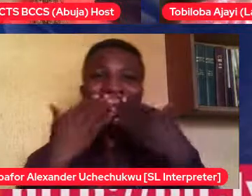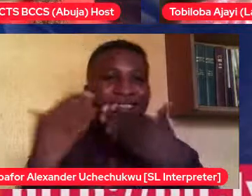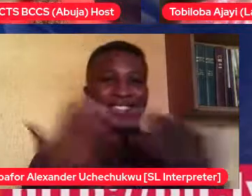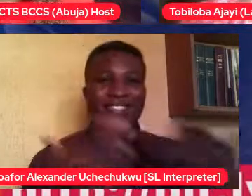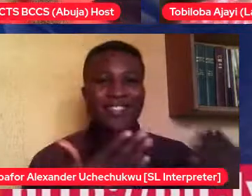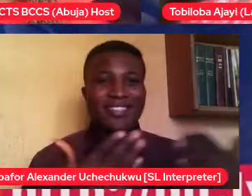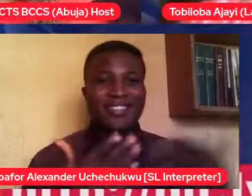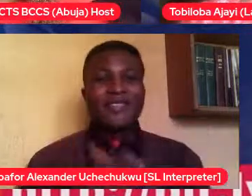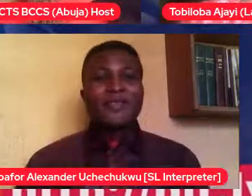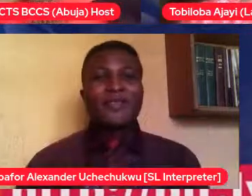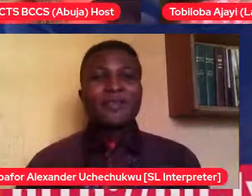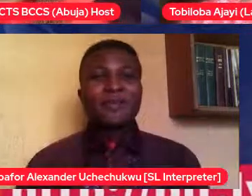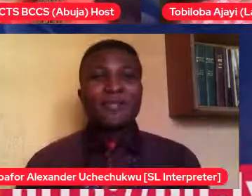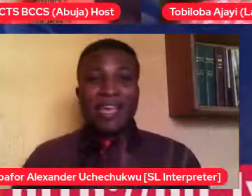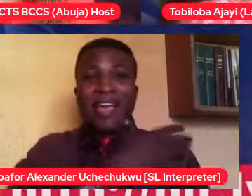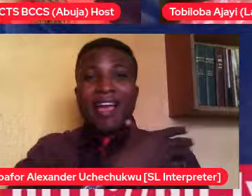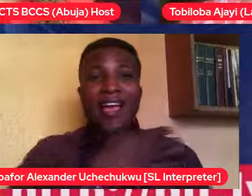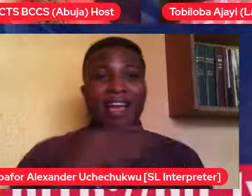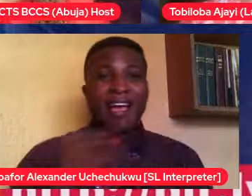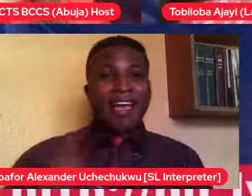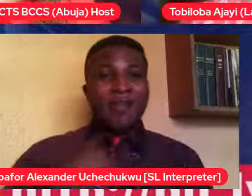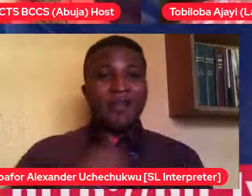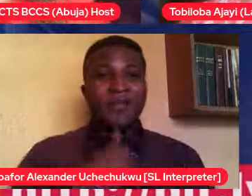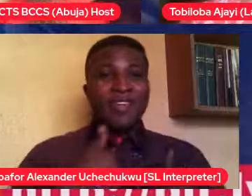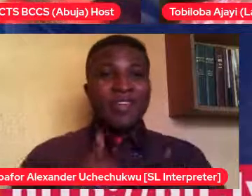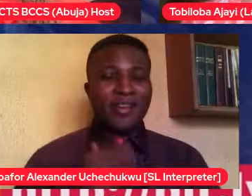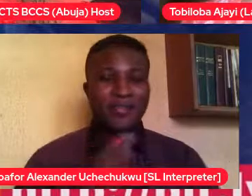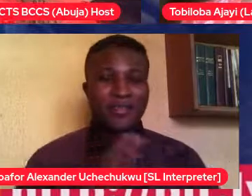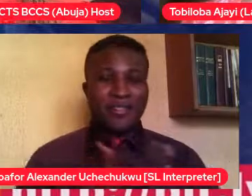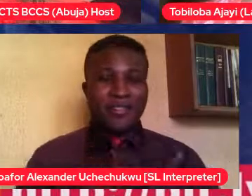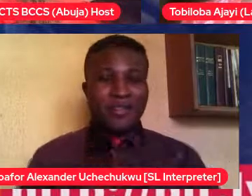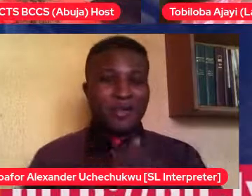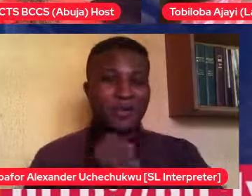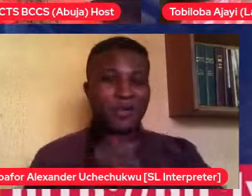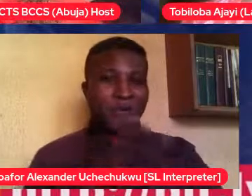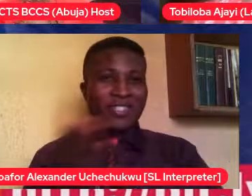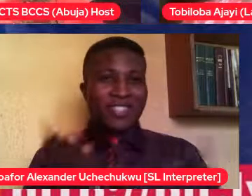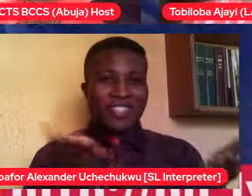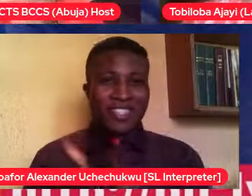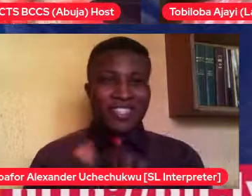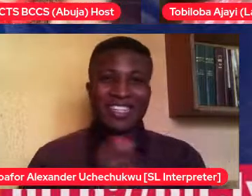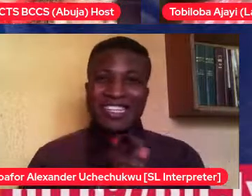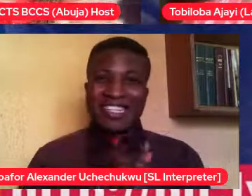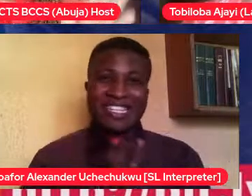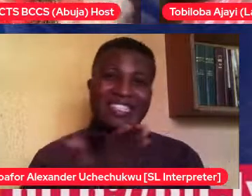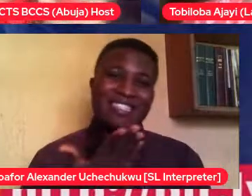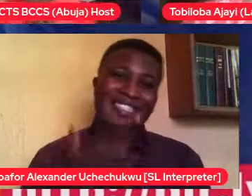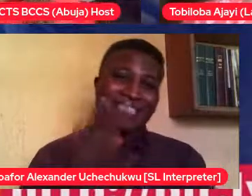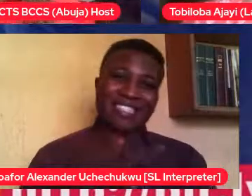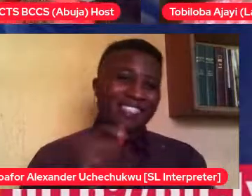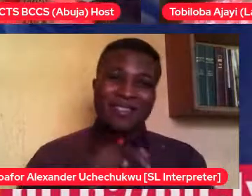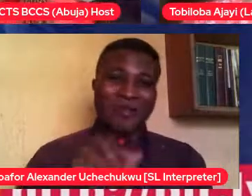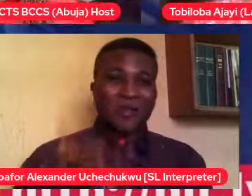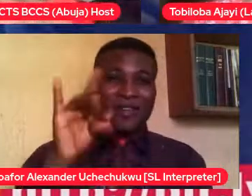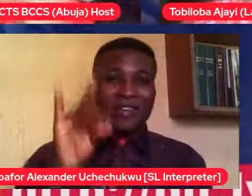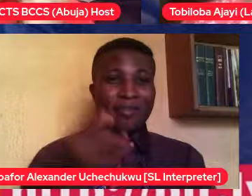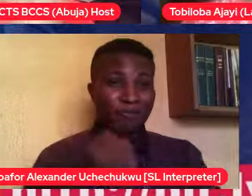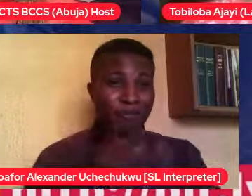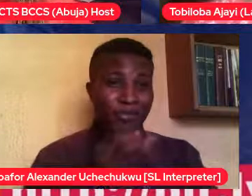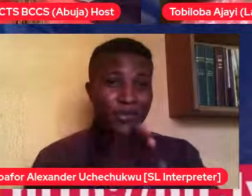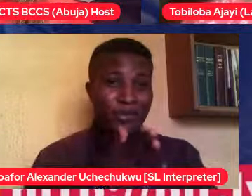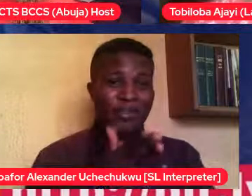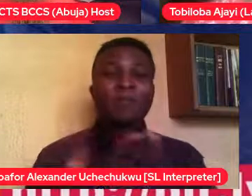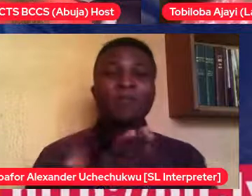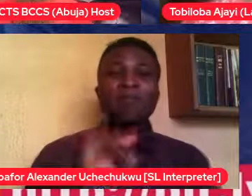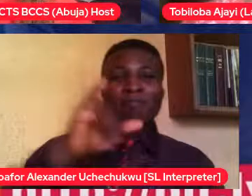And we have our coach here. You know, it's very rare to have such coaches in the house. So we have coach Jennifer with us. Please